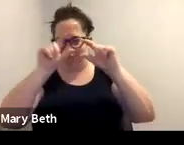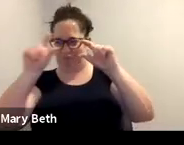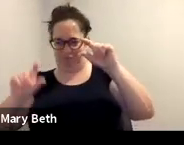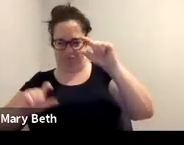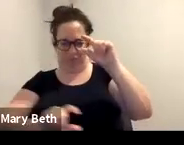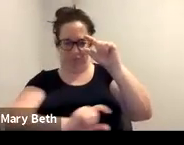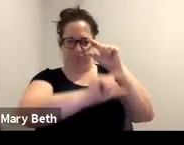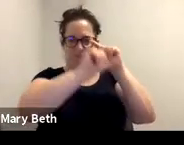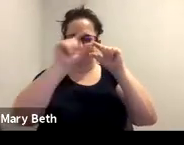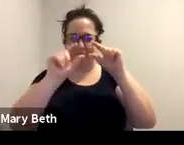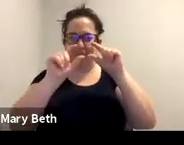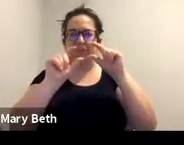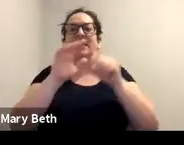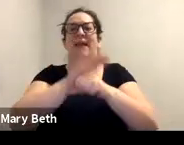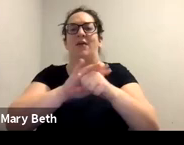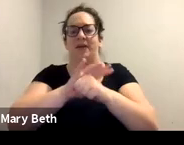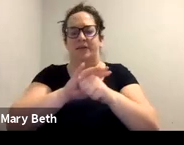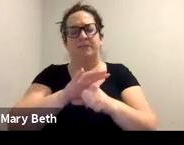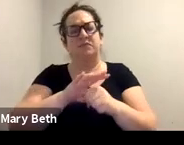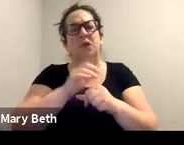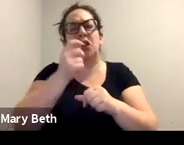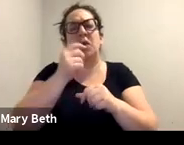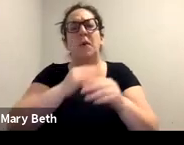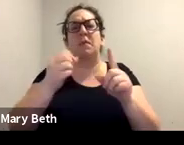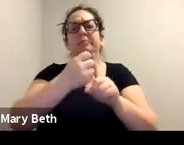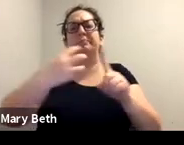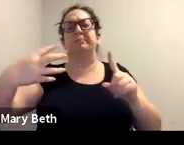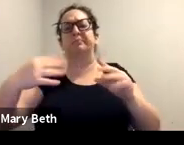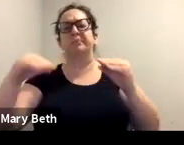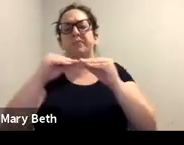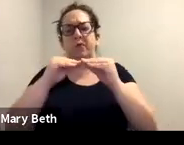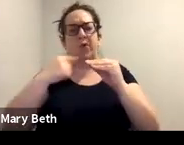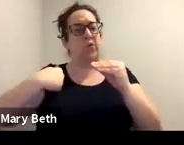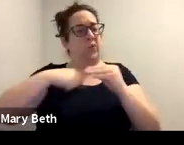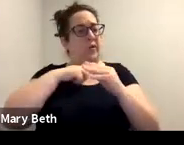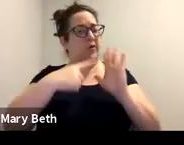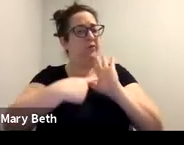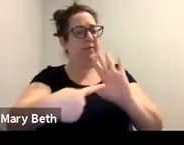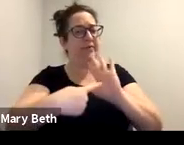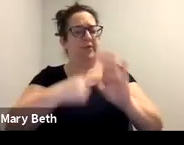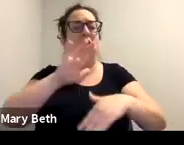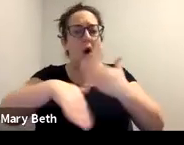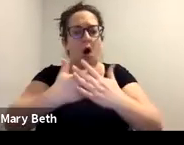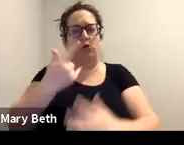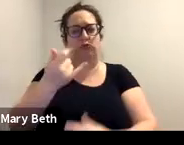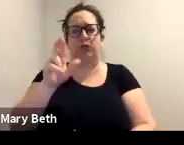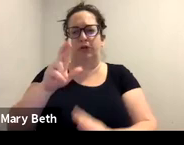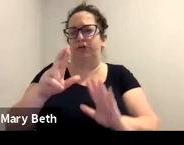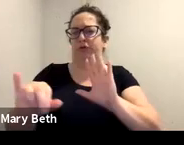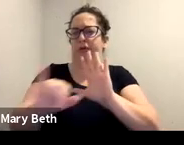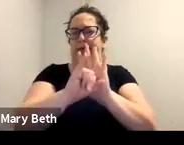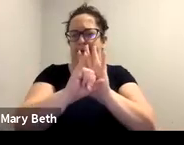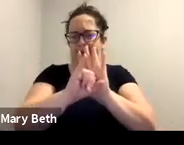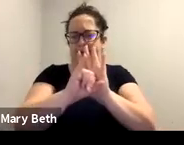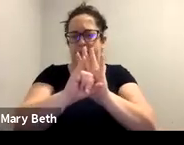Just a little bit more about the program. We represent all gender identities. We aim to be